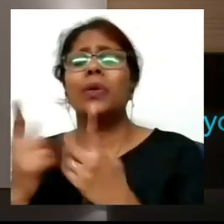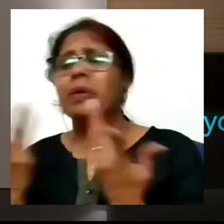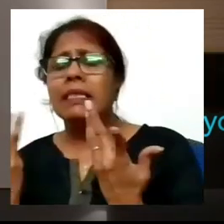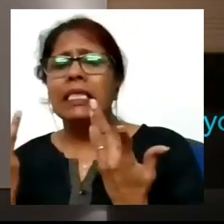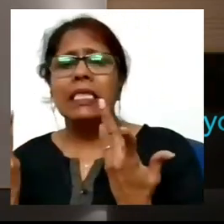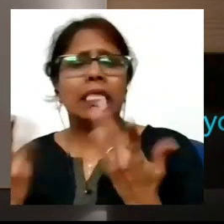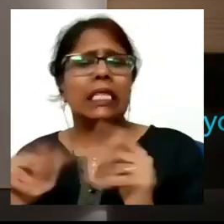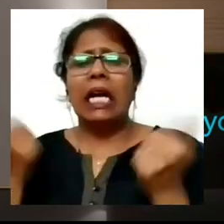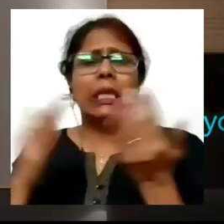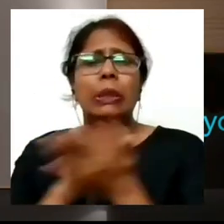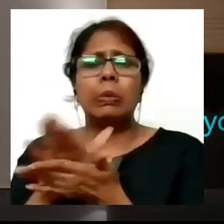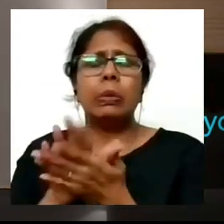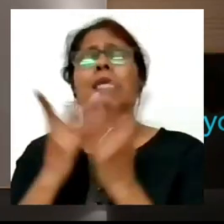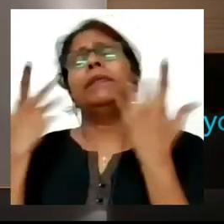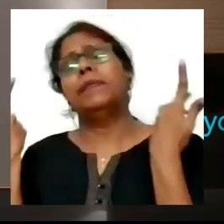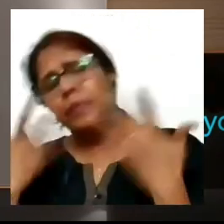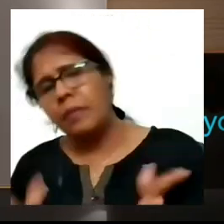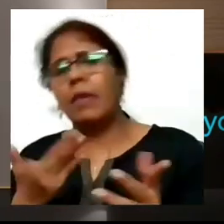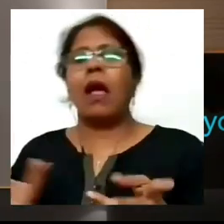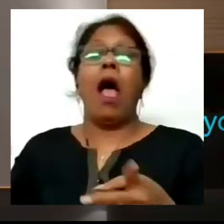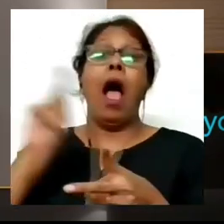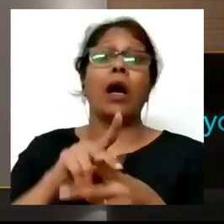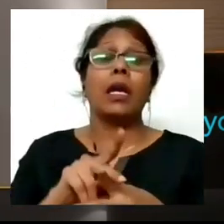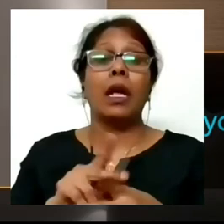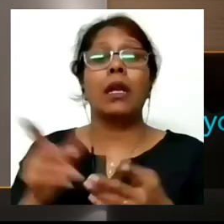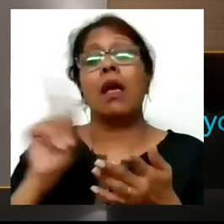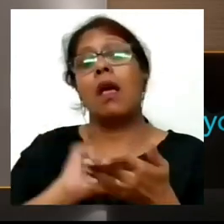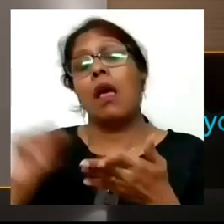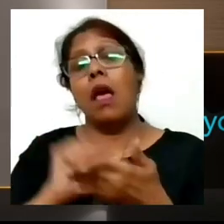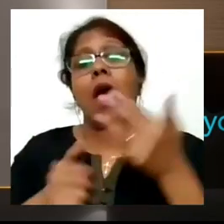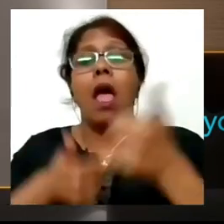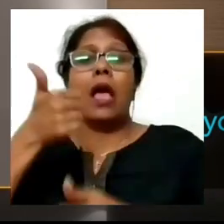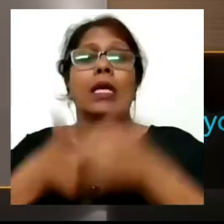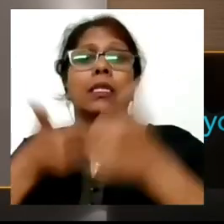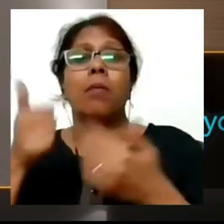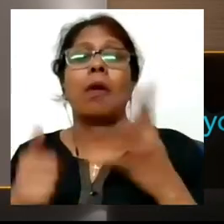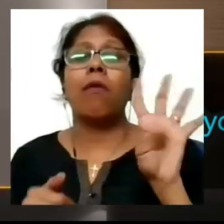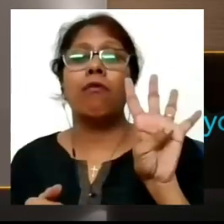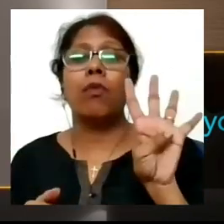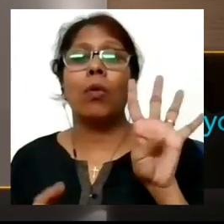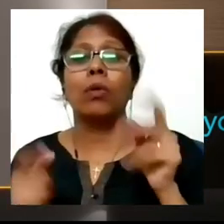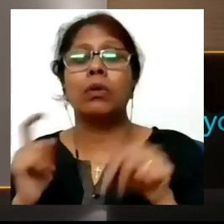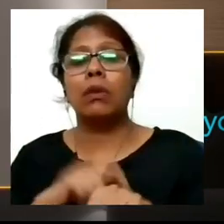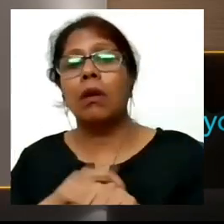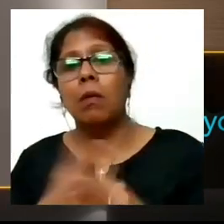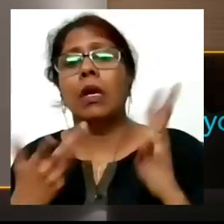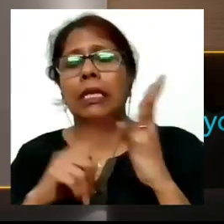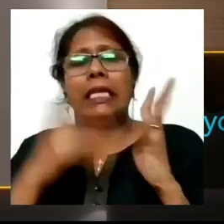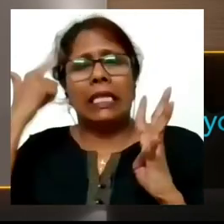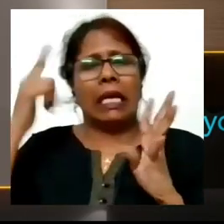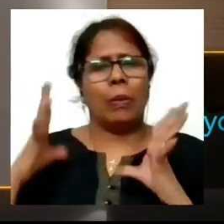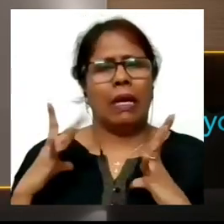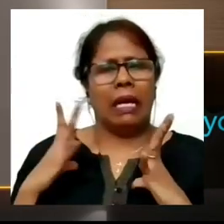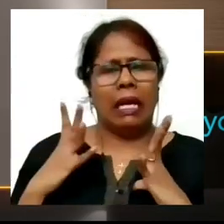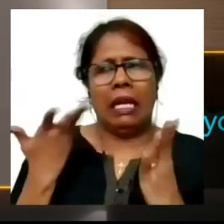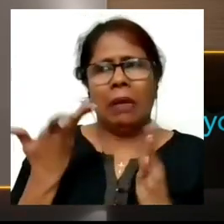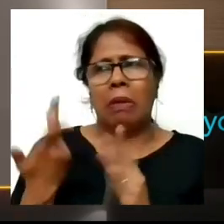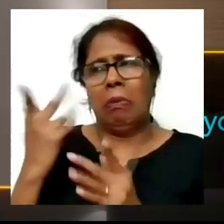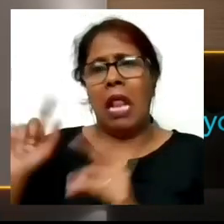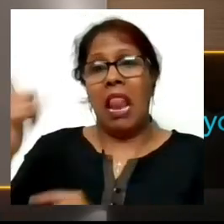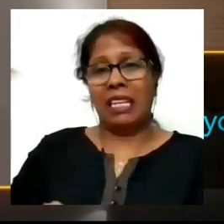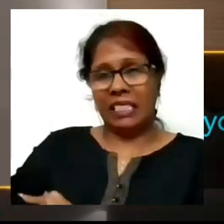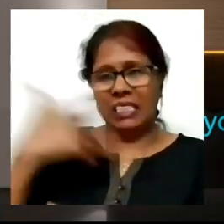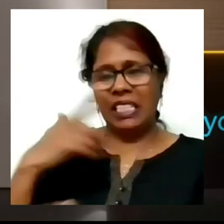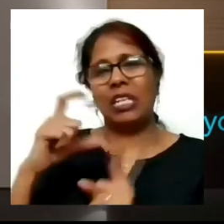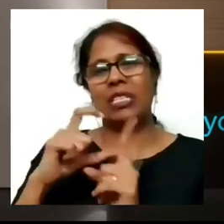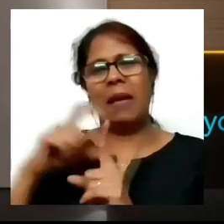the exam the fourth time I gave my prelims and till the last year of the prelims I was hoping I'll get a letter to join and so that I couldn't